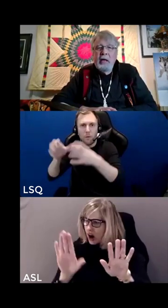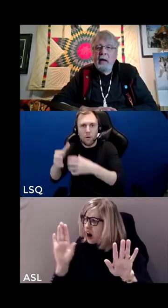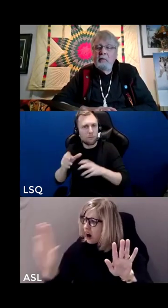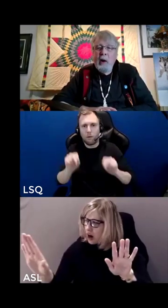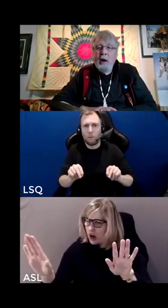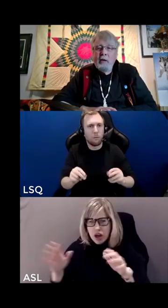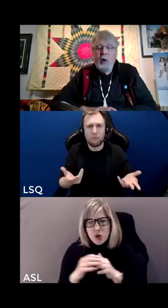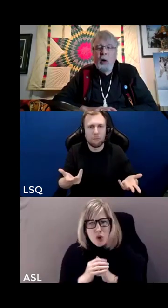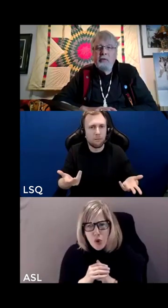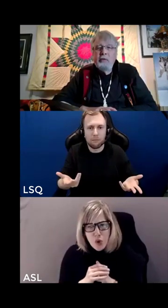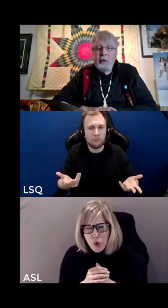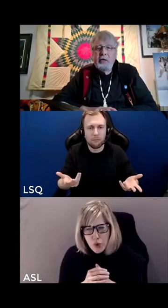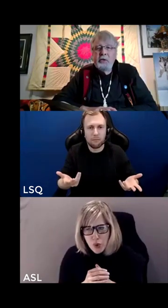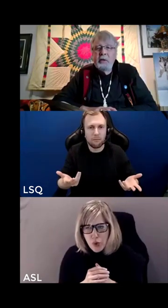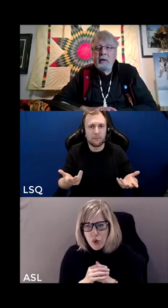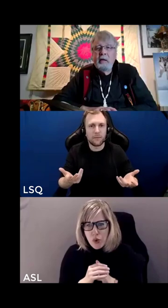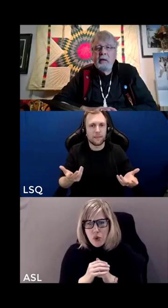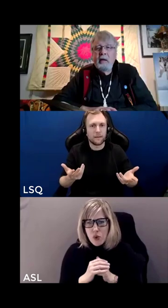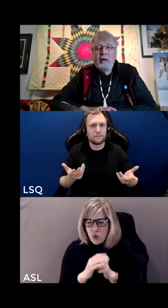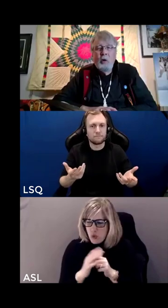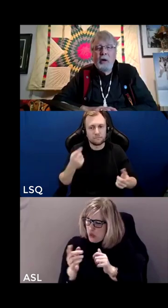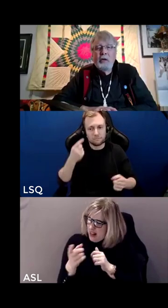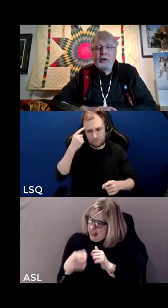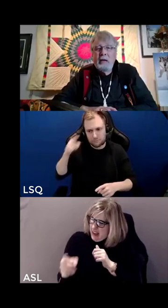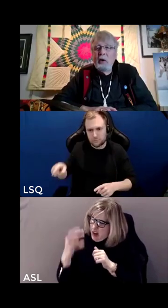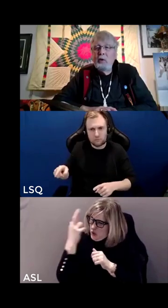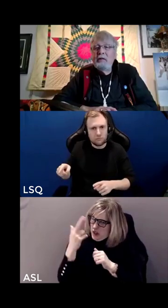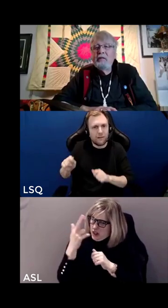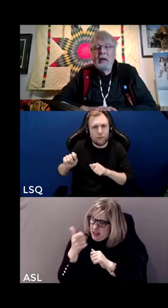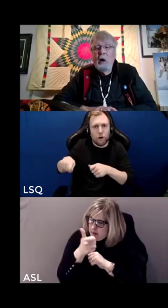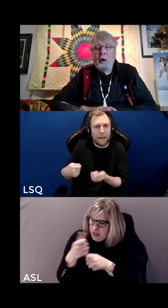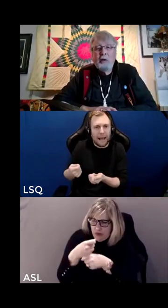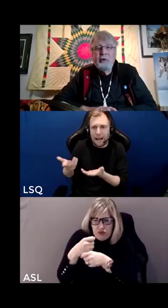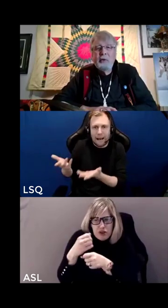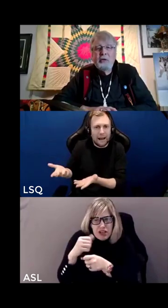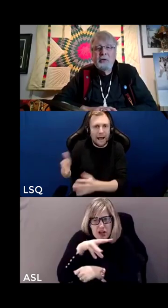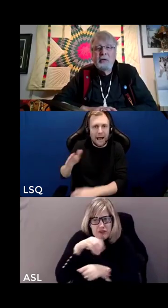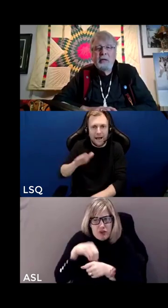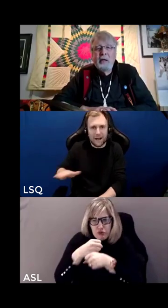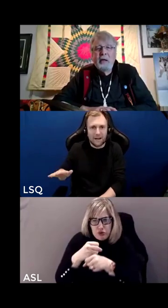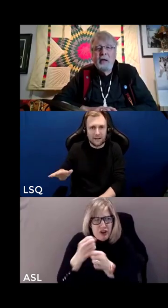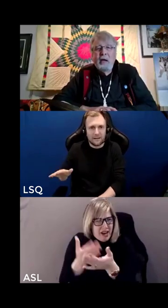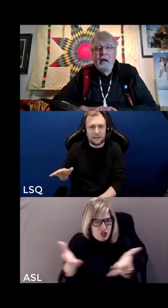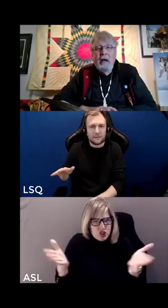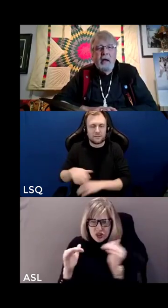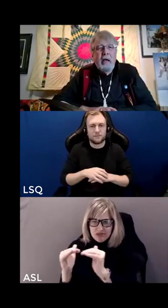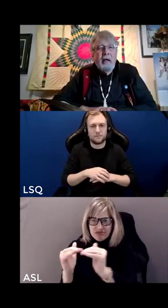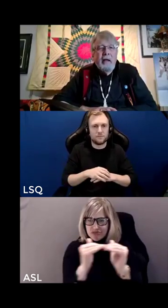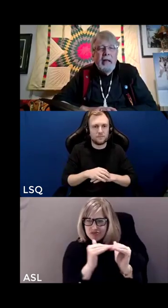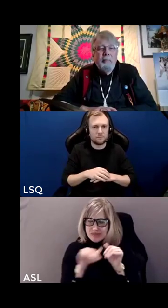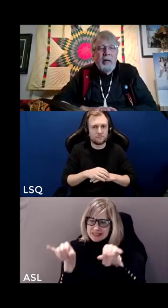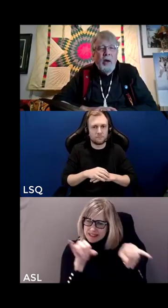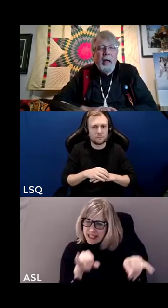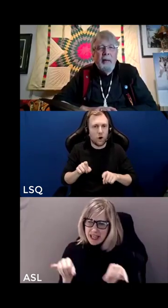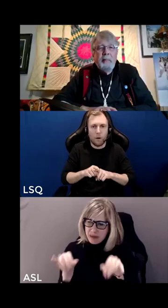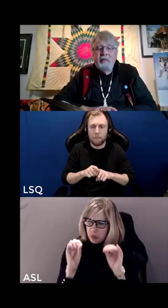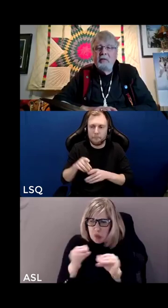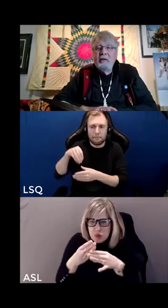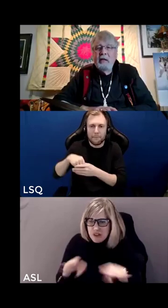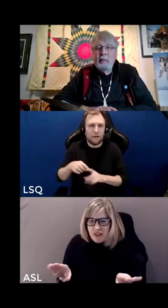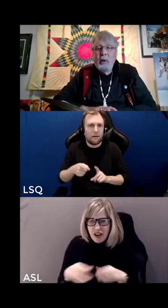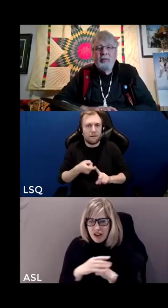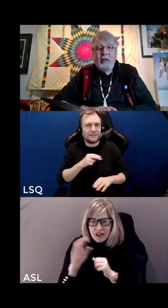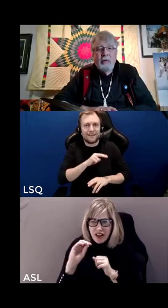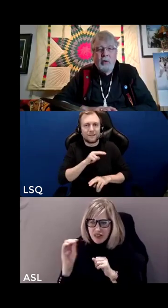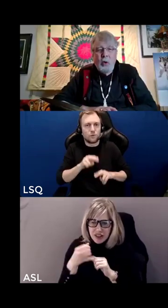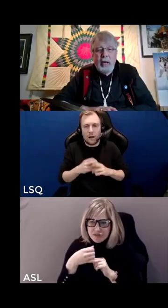naturally as part of all of creation to no greater than no less than all of creation and and but what happens